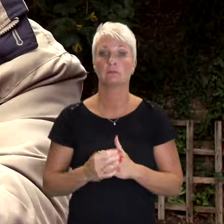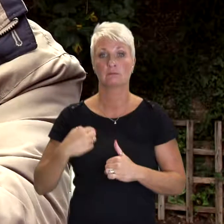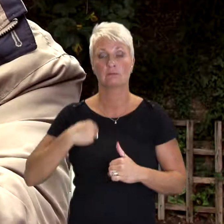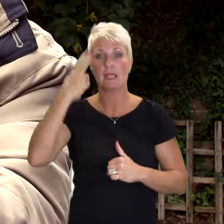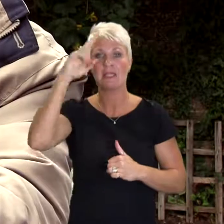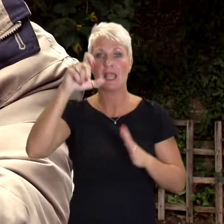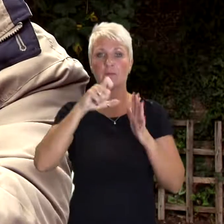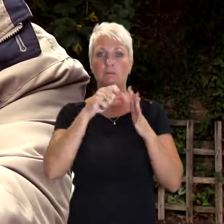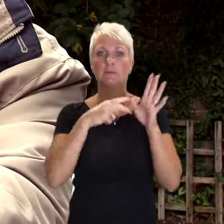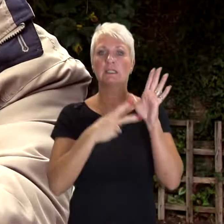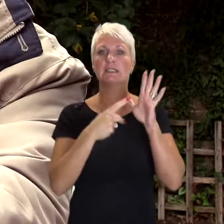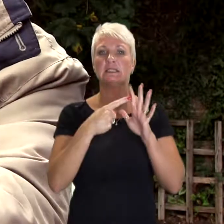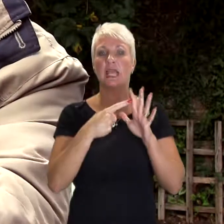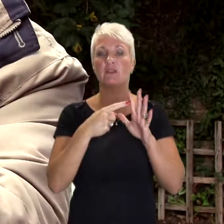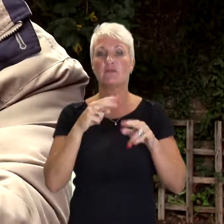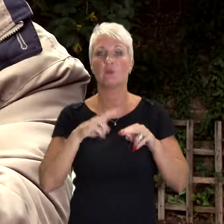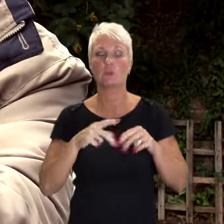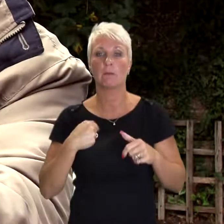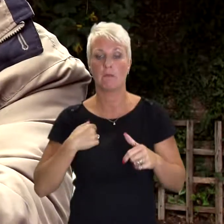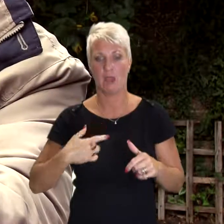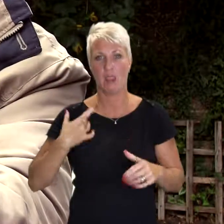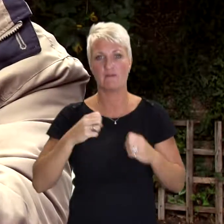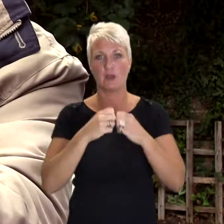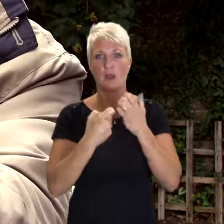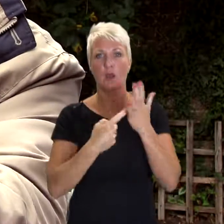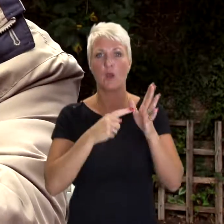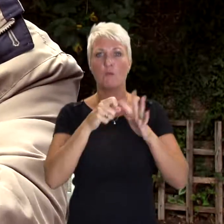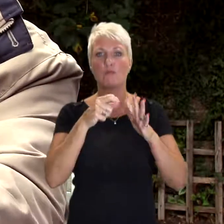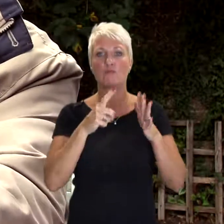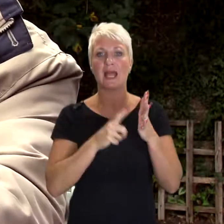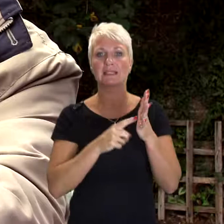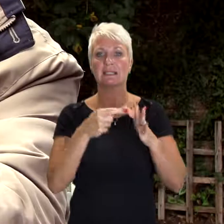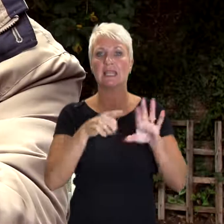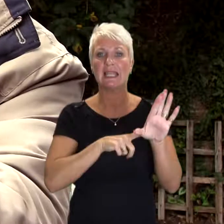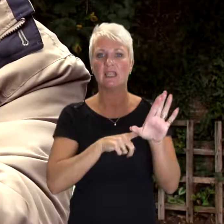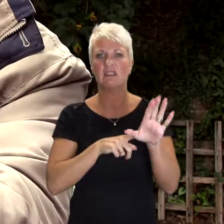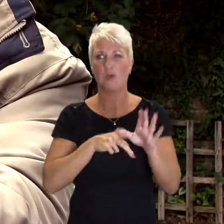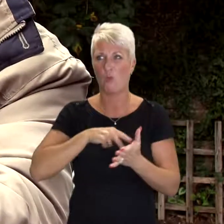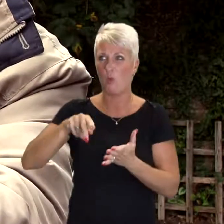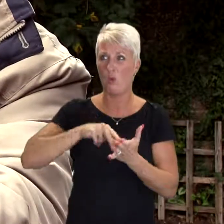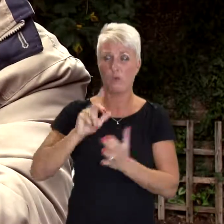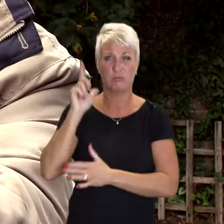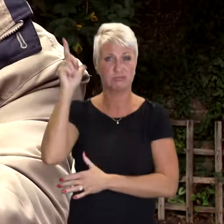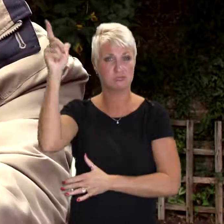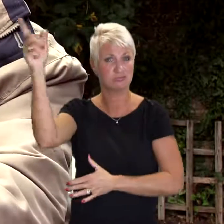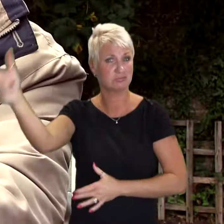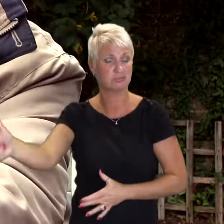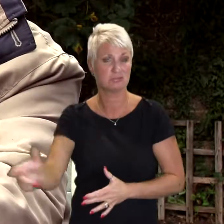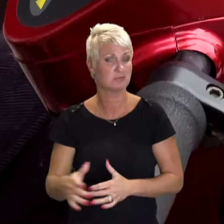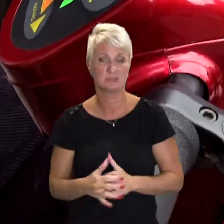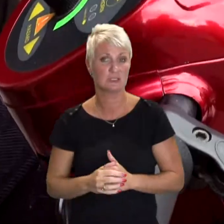name is Dave Fordham, I live on the Bradley, which is too far to walk into town, so